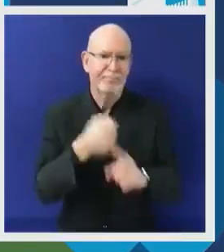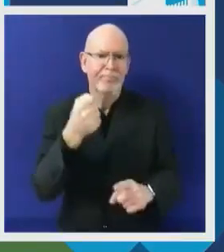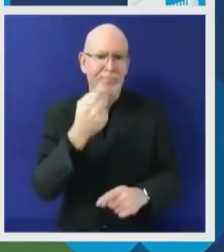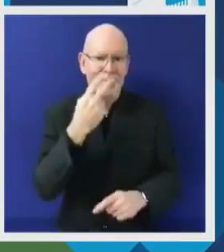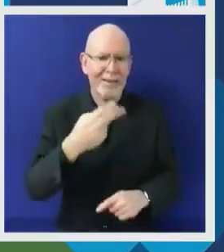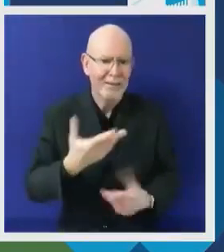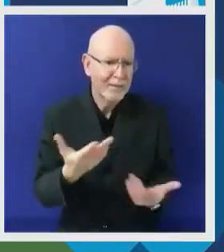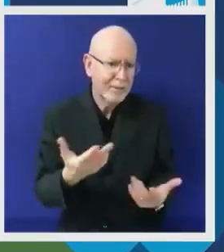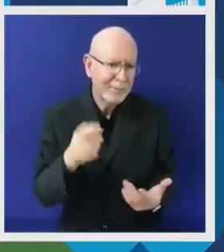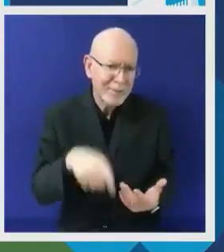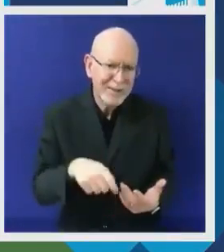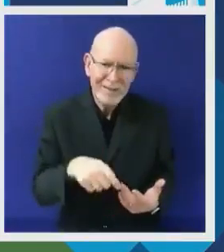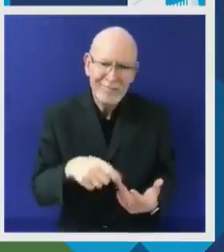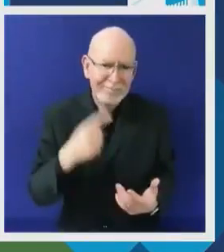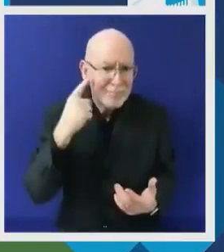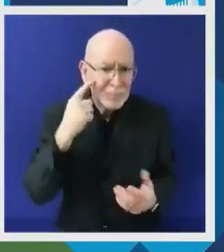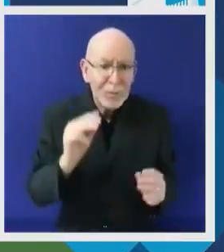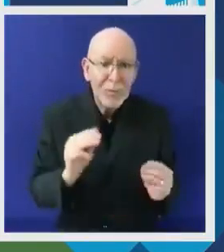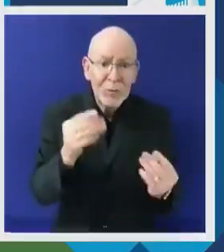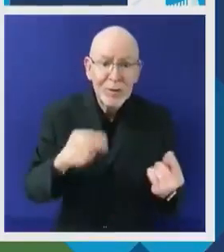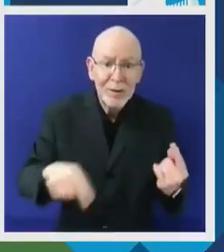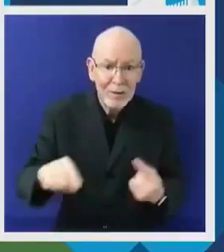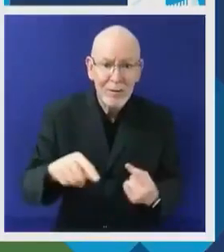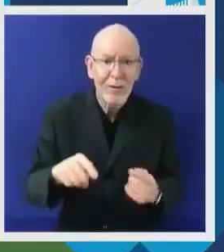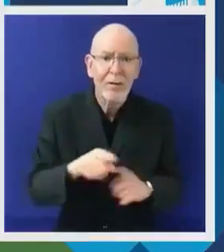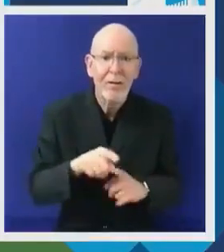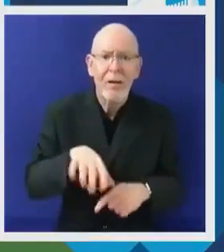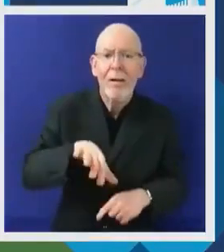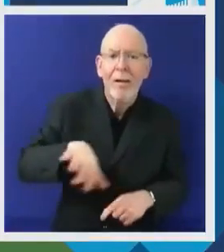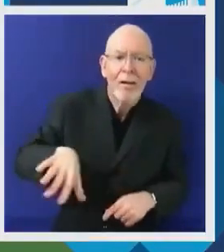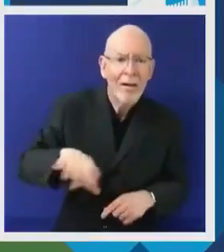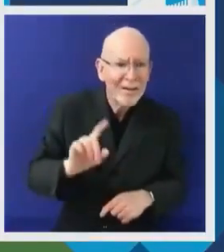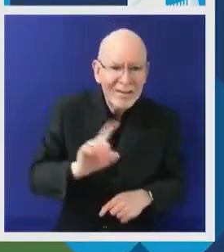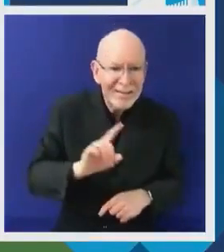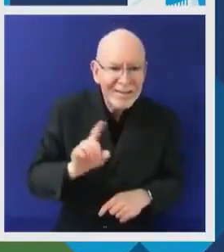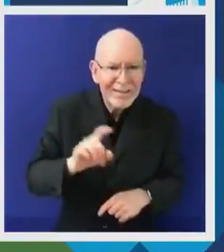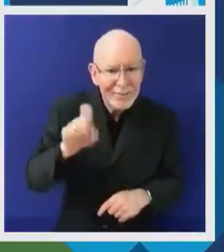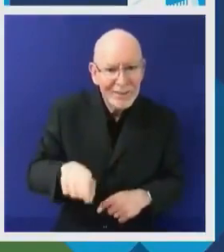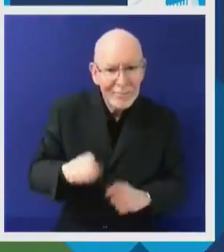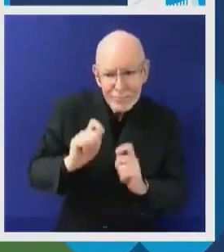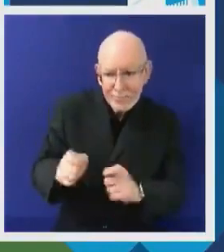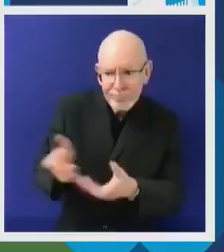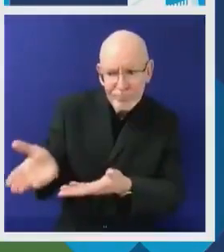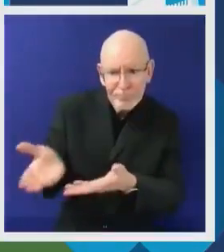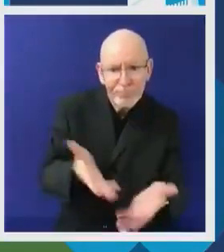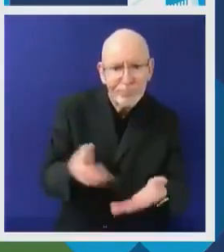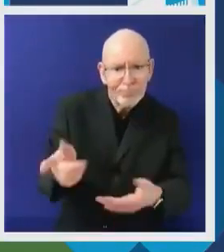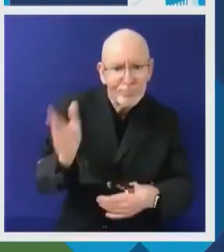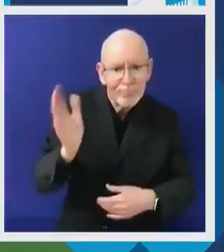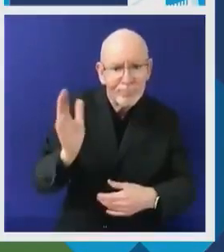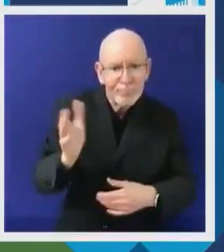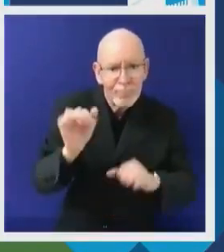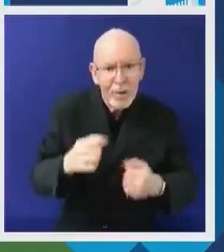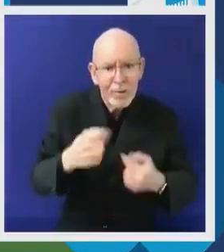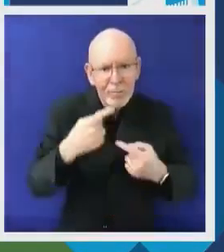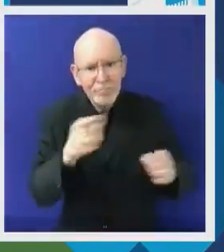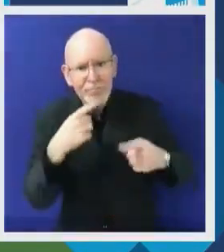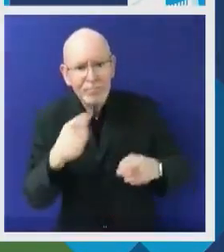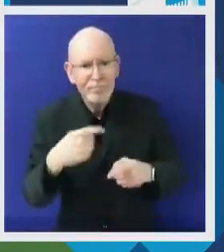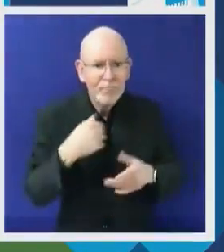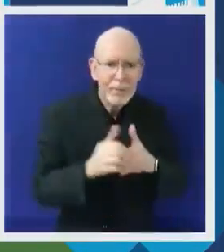-19 pandemic, young people have shown all of us that they hold the answers to the problems facing their communities.